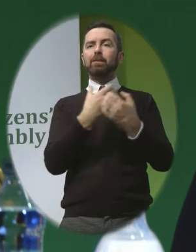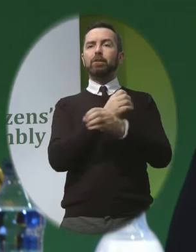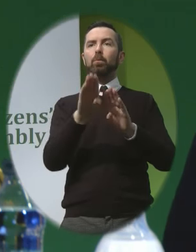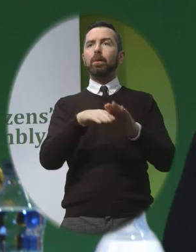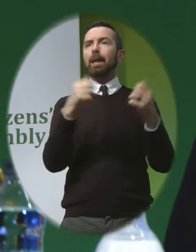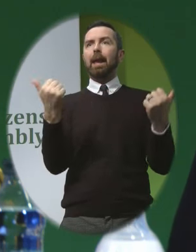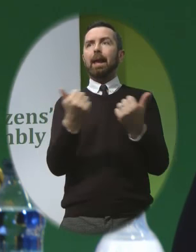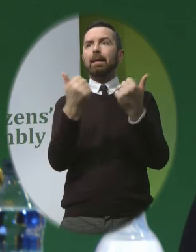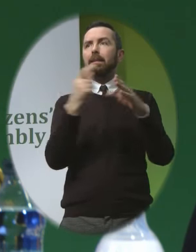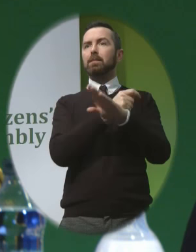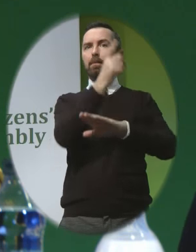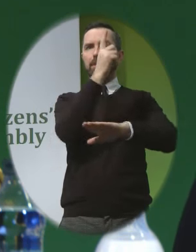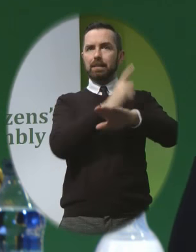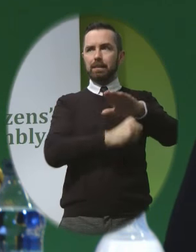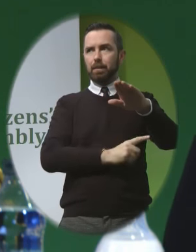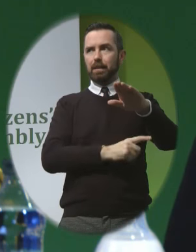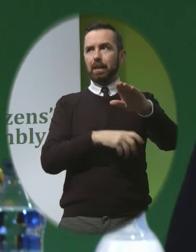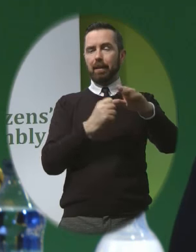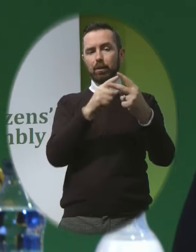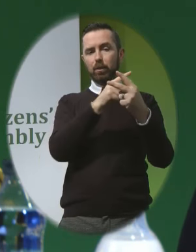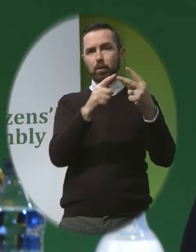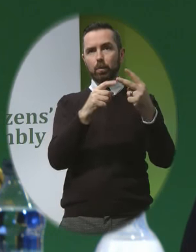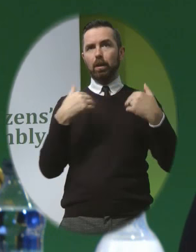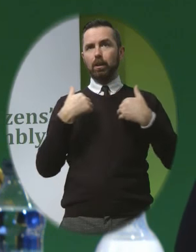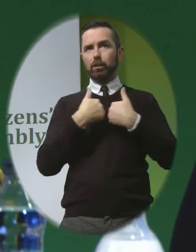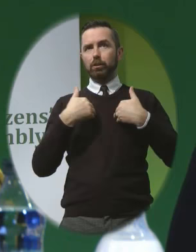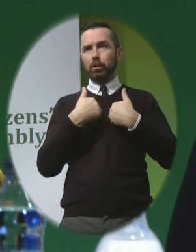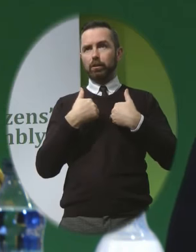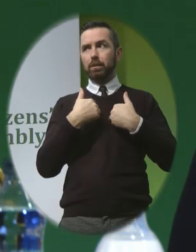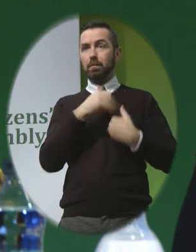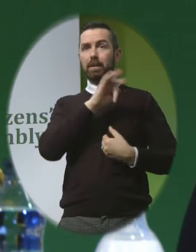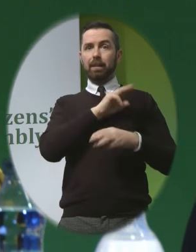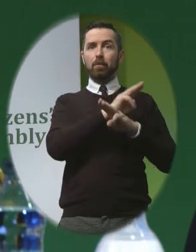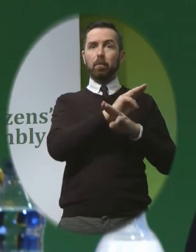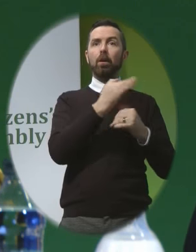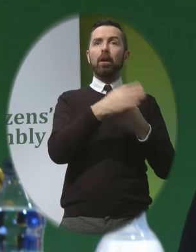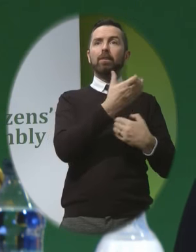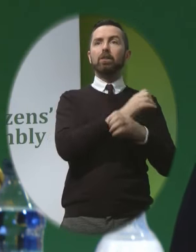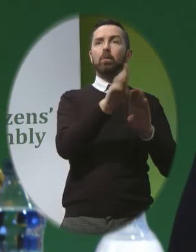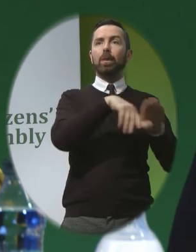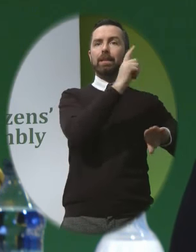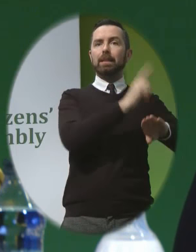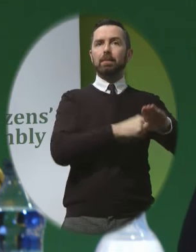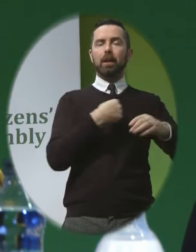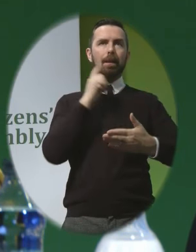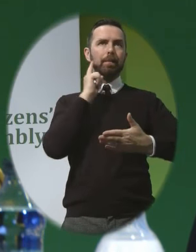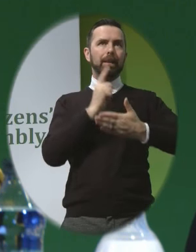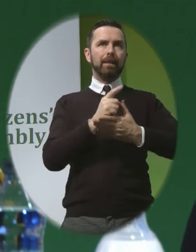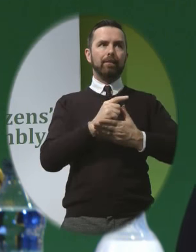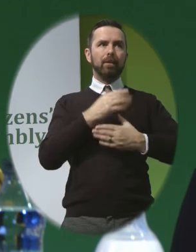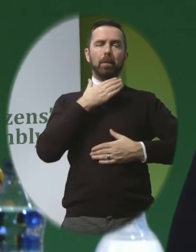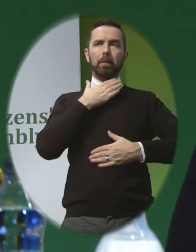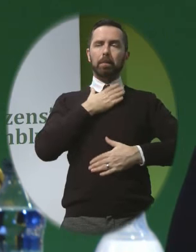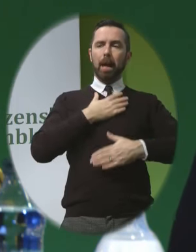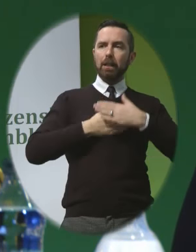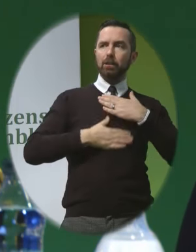There's two particular concerns that I would have I suppose as a mother of a child with a disability And someone who believes passionately that everyone